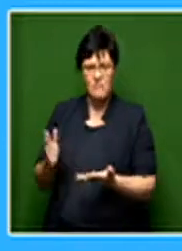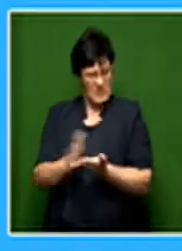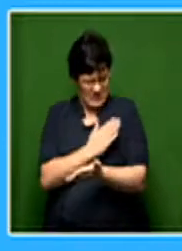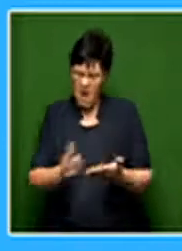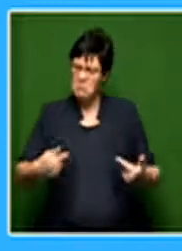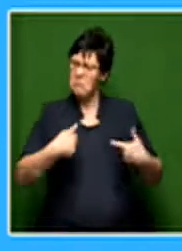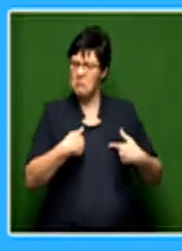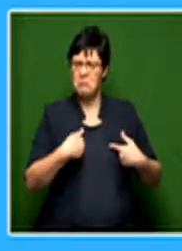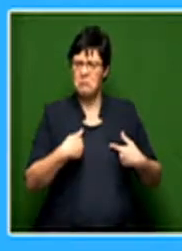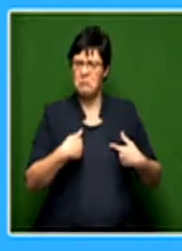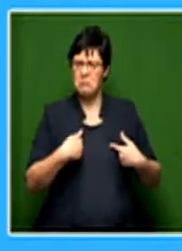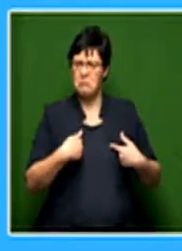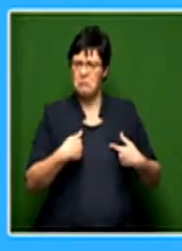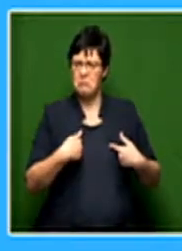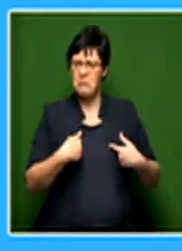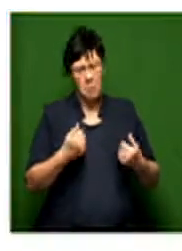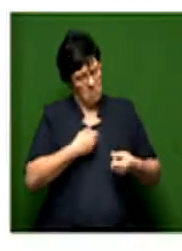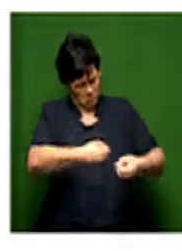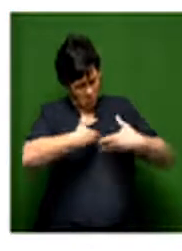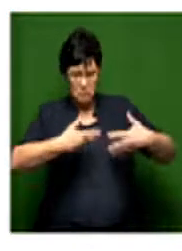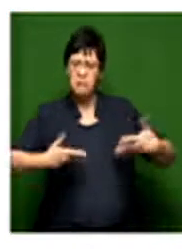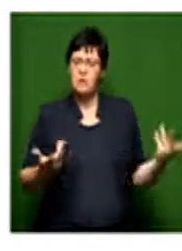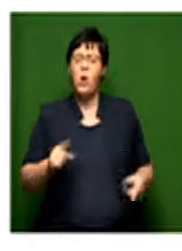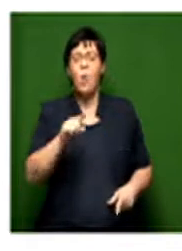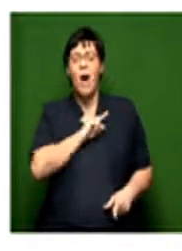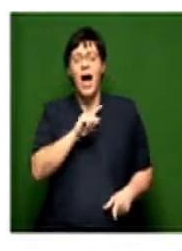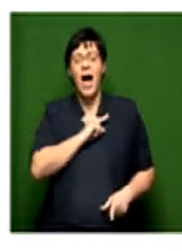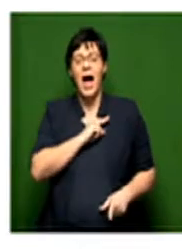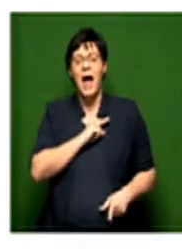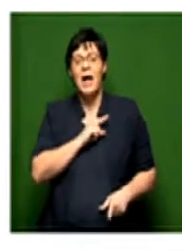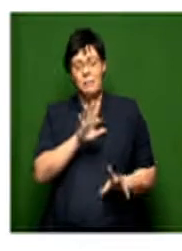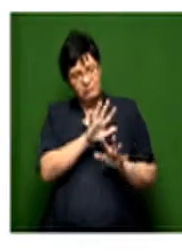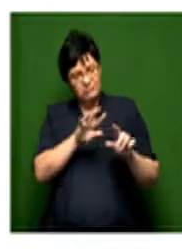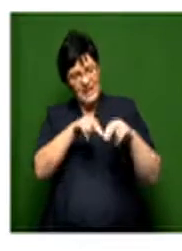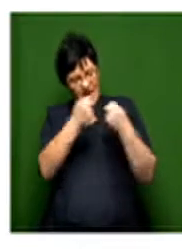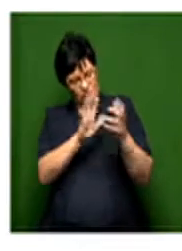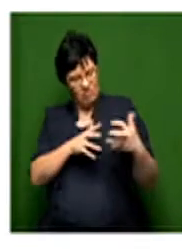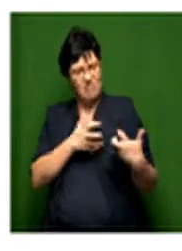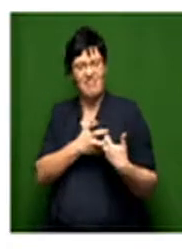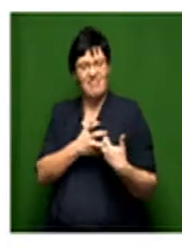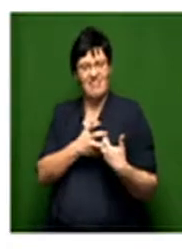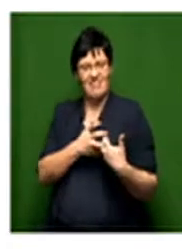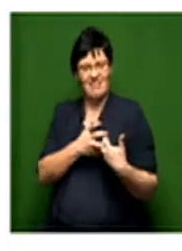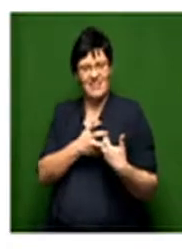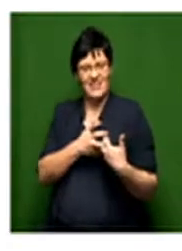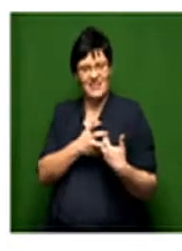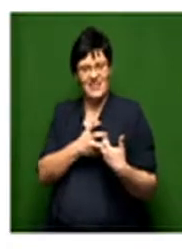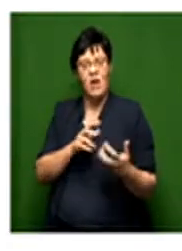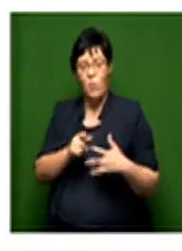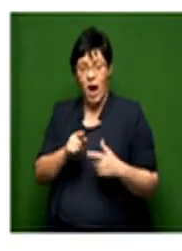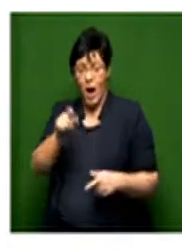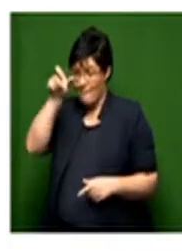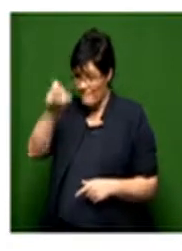of us are considered as granted, are simply impossible, unreachable for a